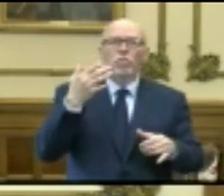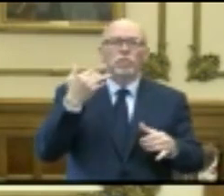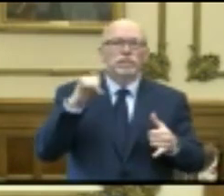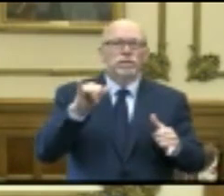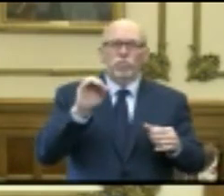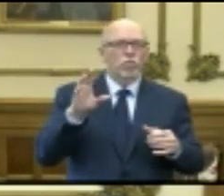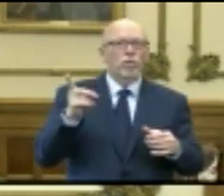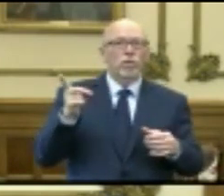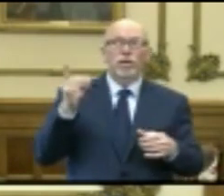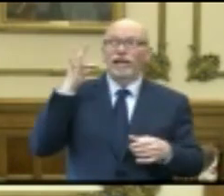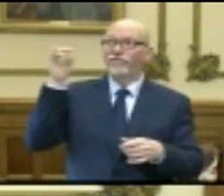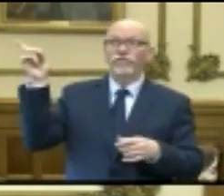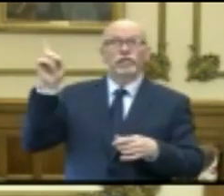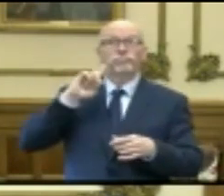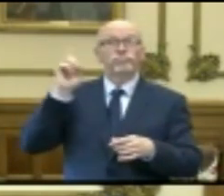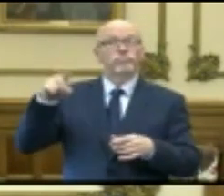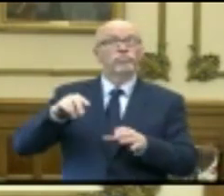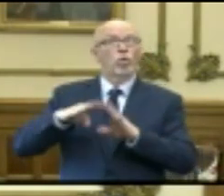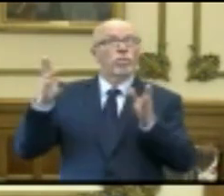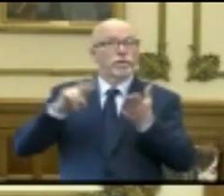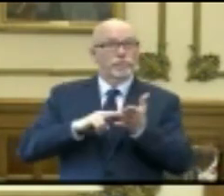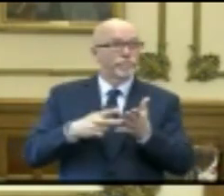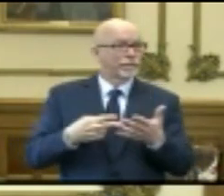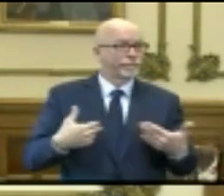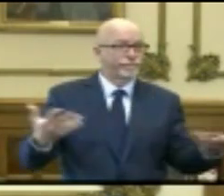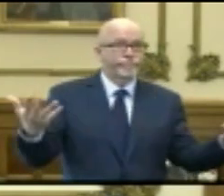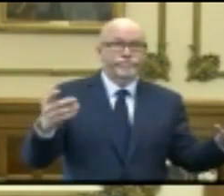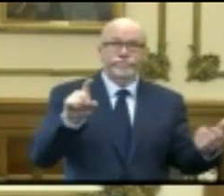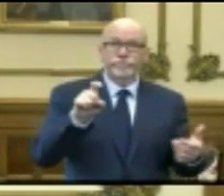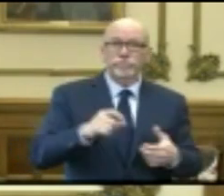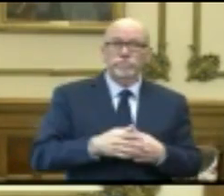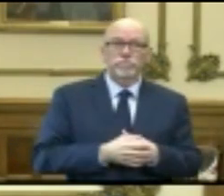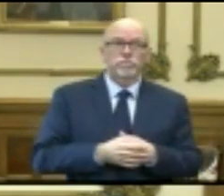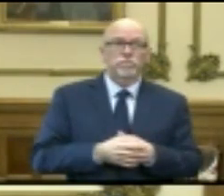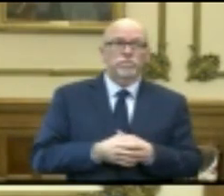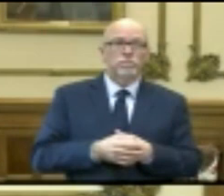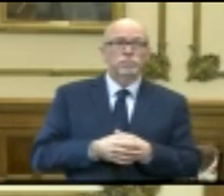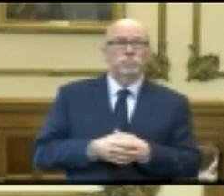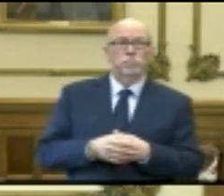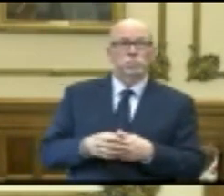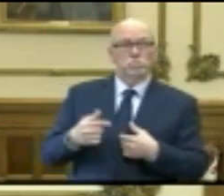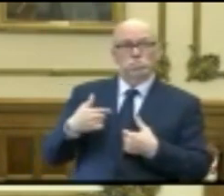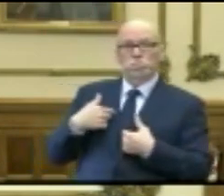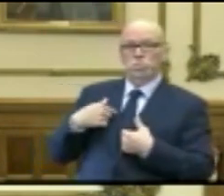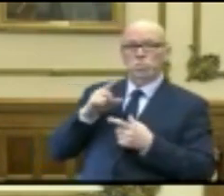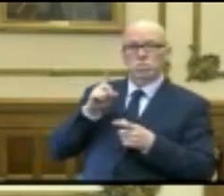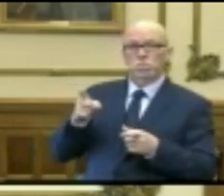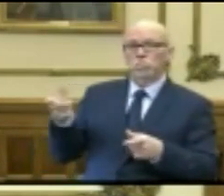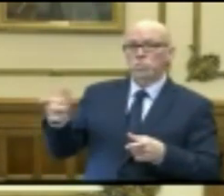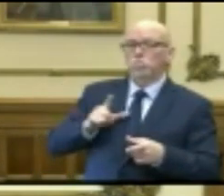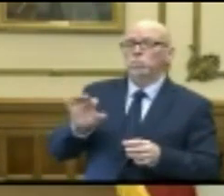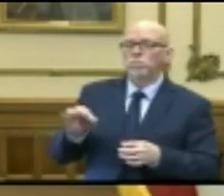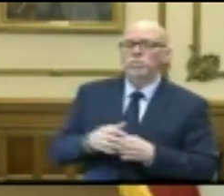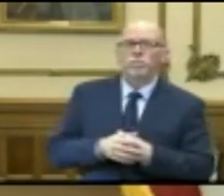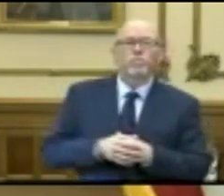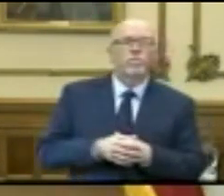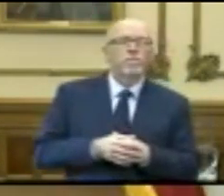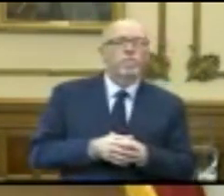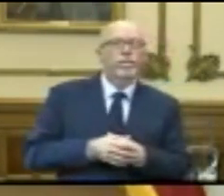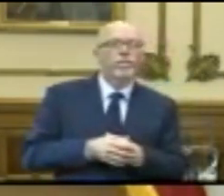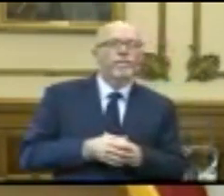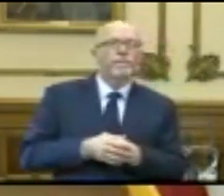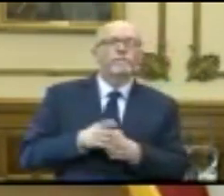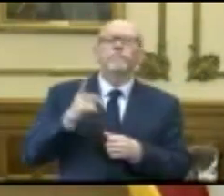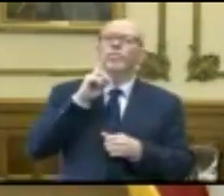Or if he opens the country, is the country open? Let me take this. I'll follow up. Yeah, I think as a